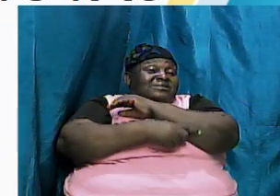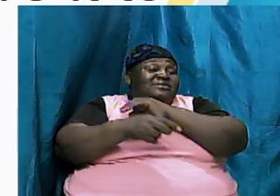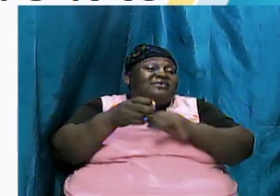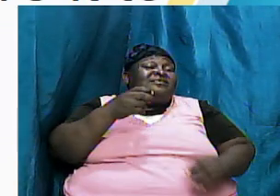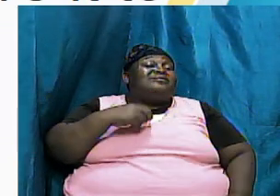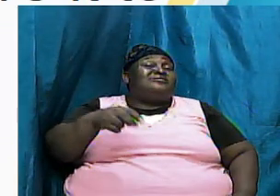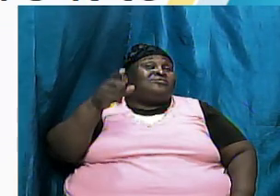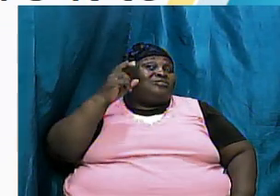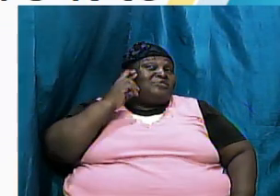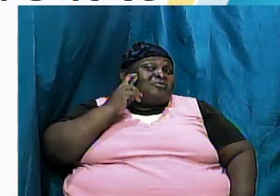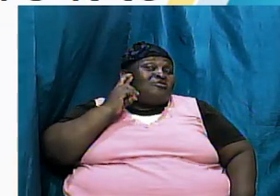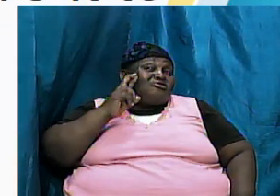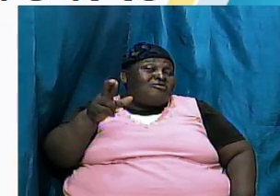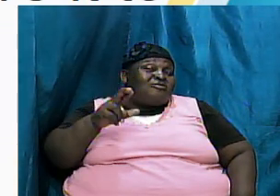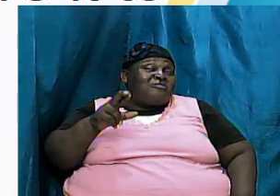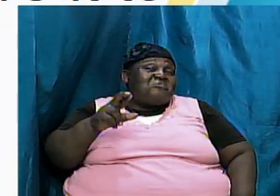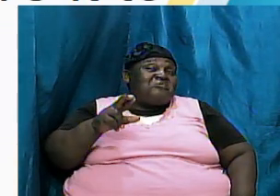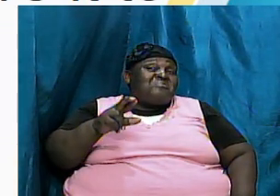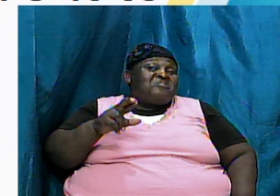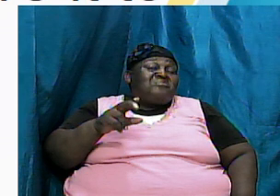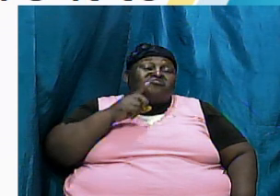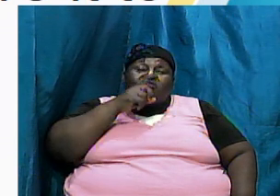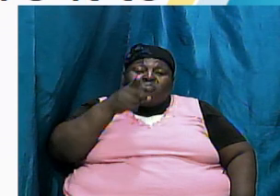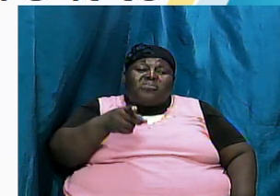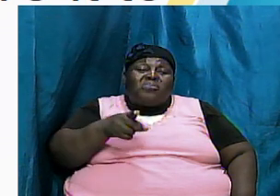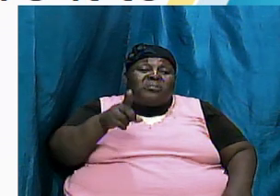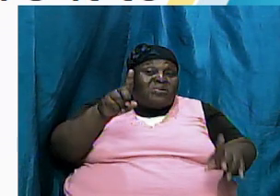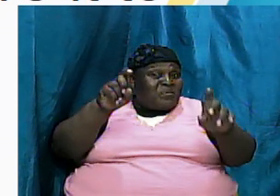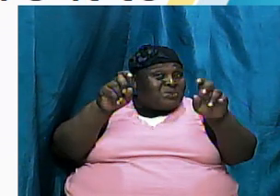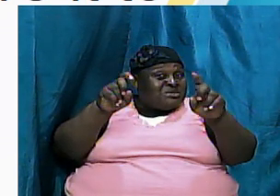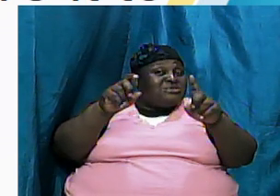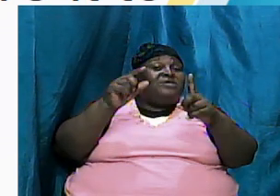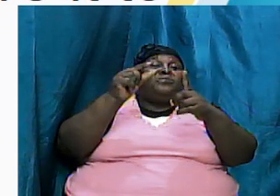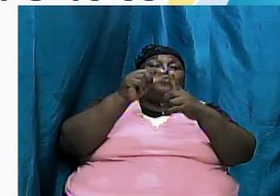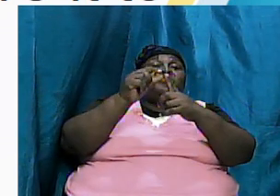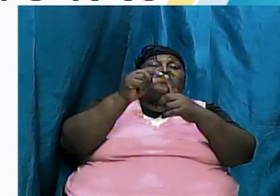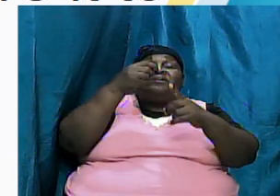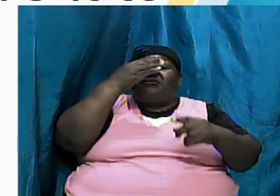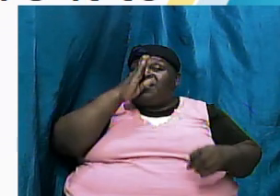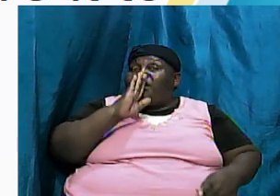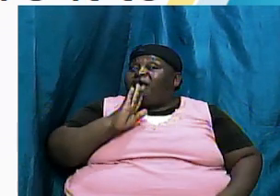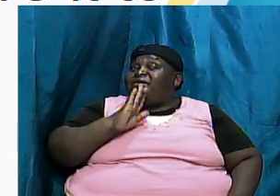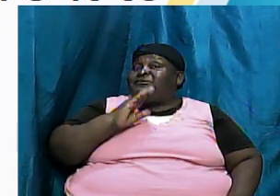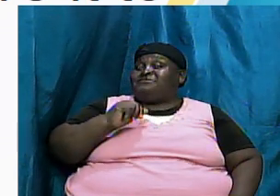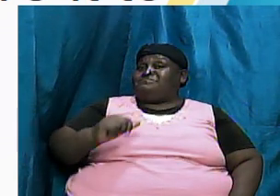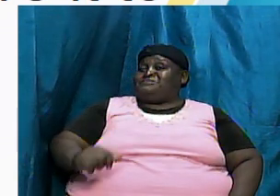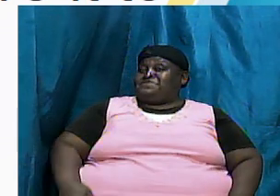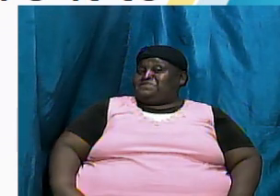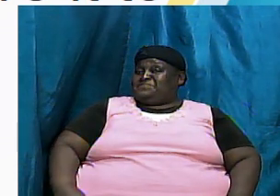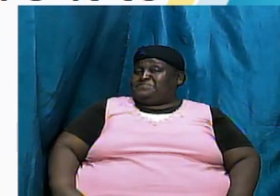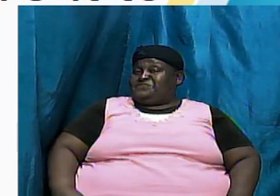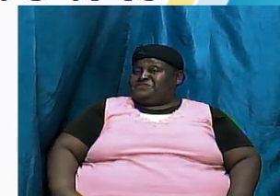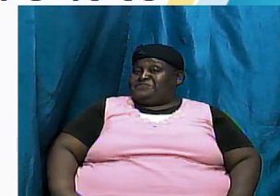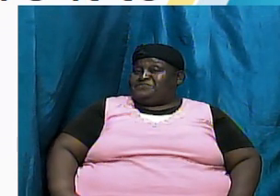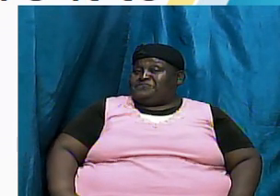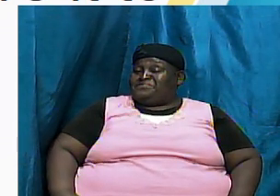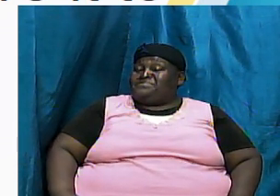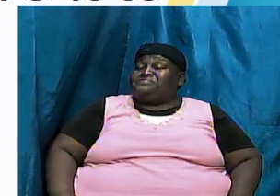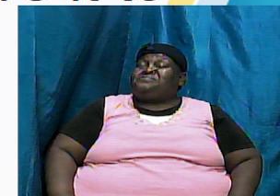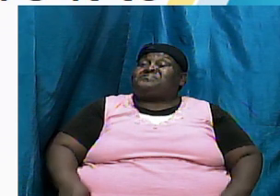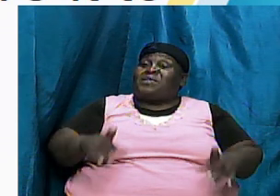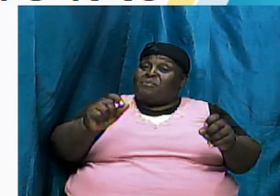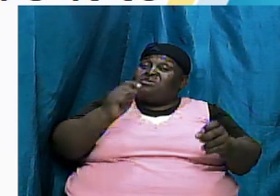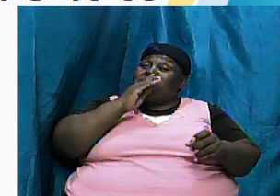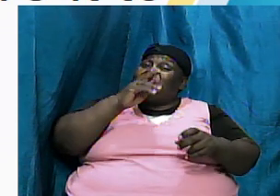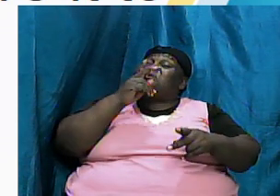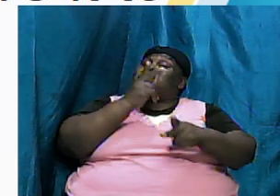question the word of God we must be careful and I don't want to go ahead of myself either even